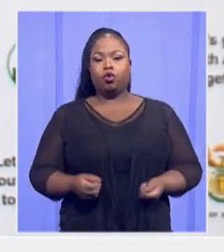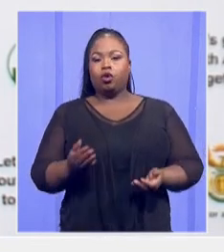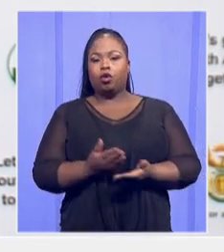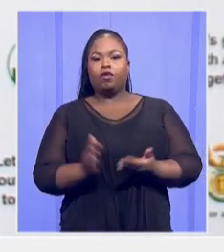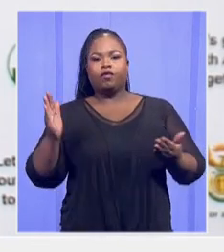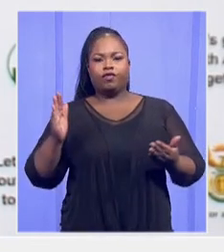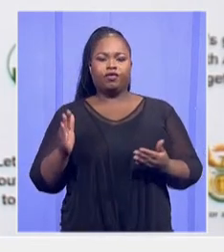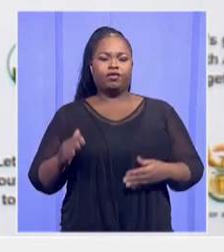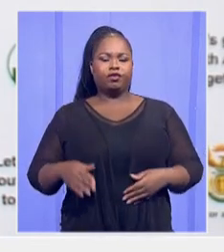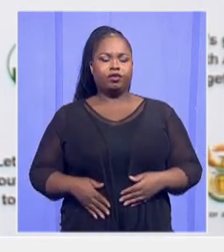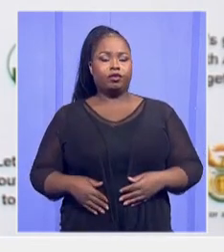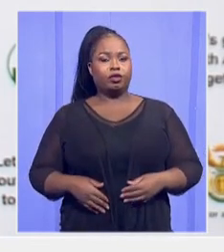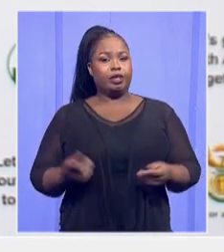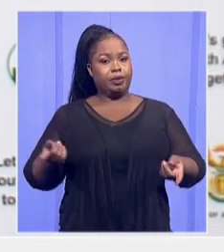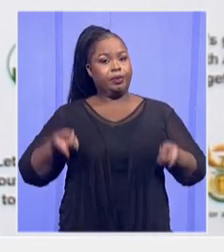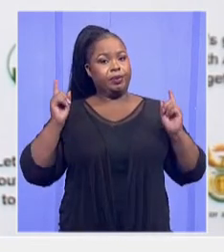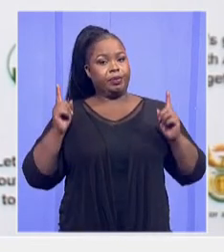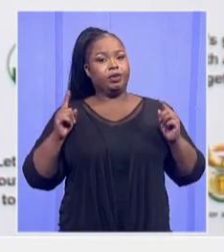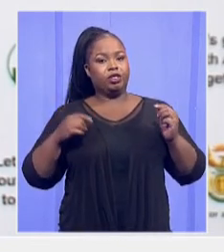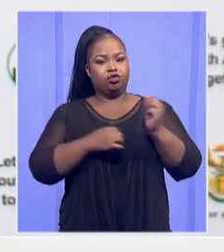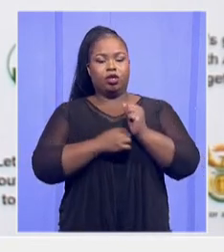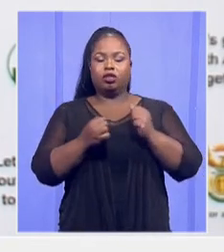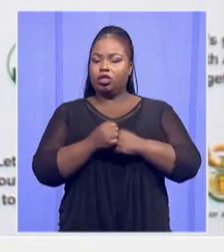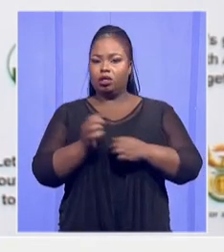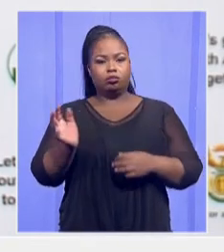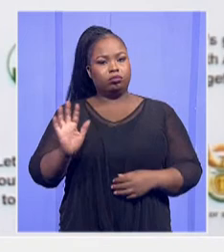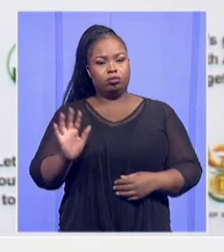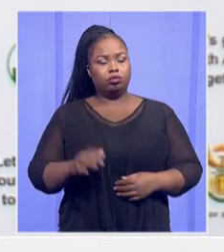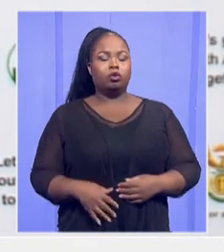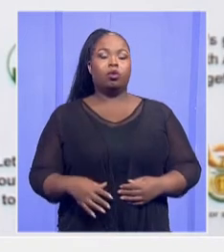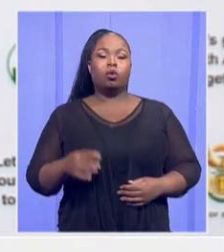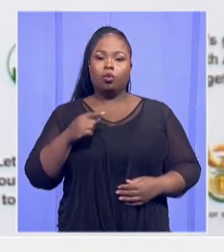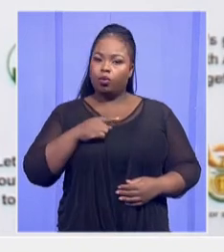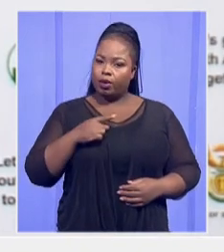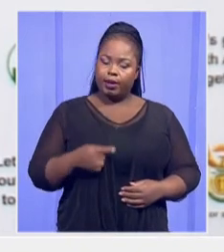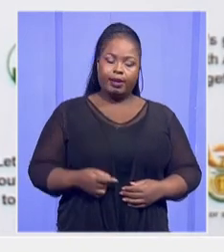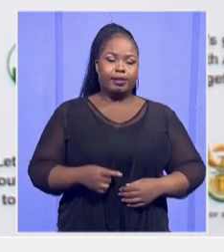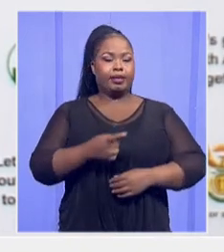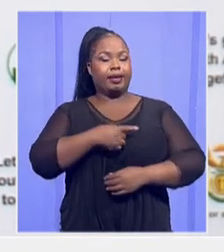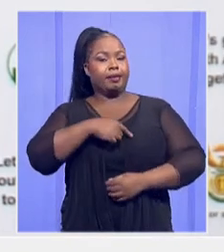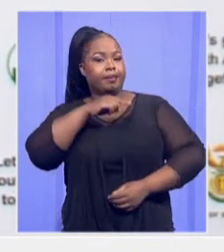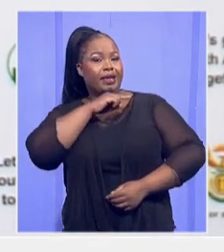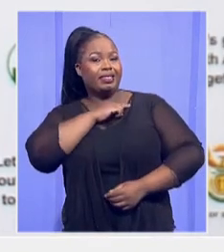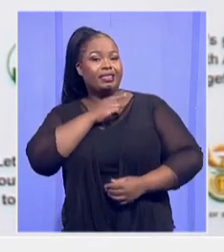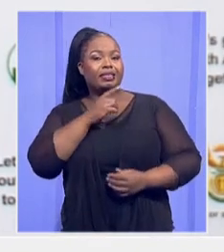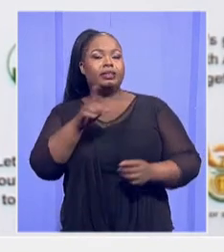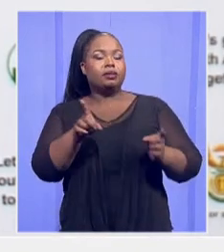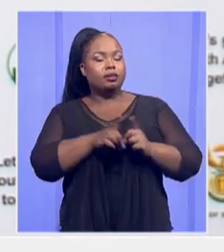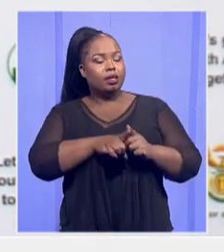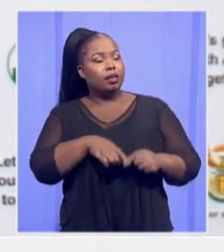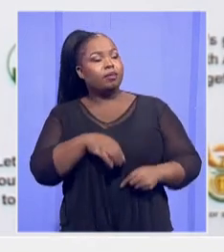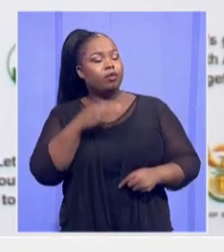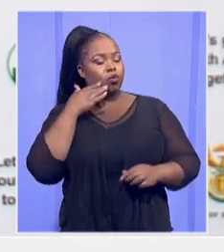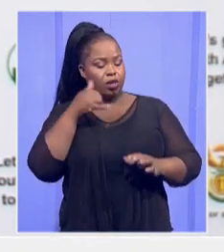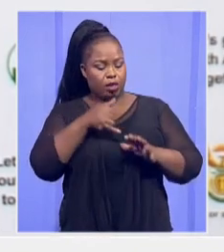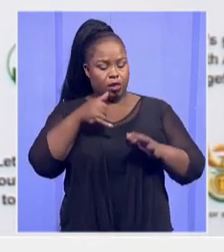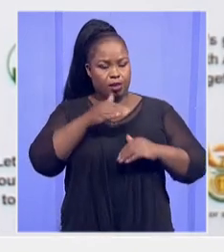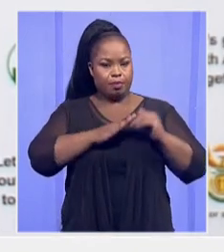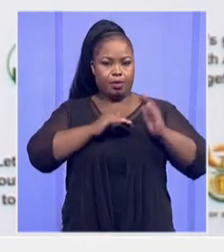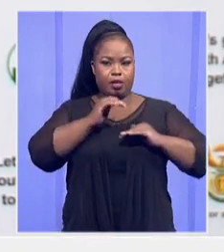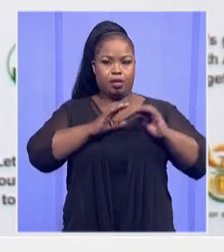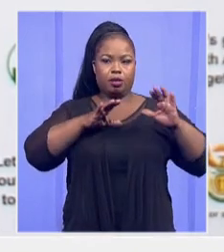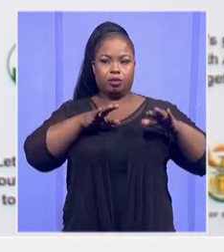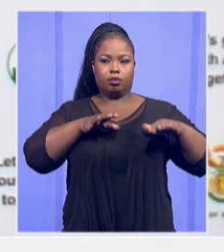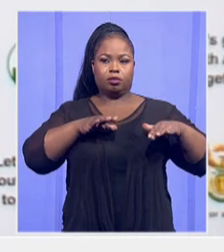structures. It is inadequate capacity within the build industry to